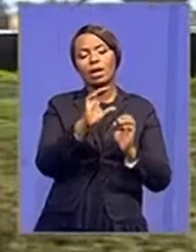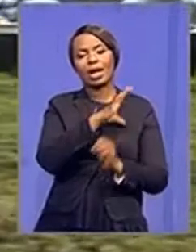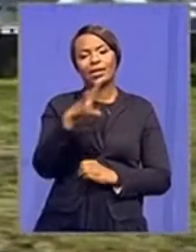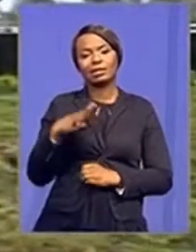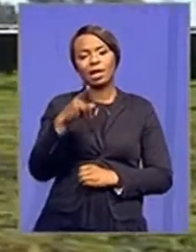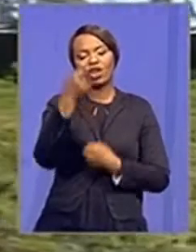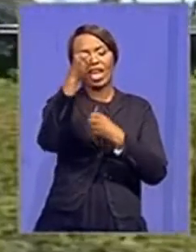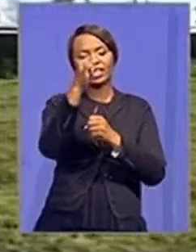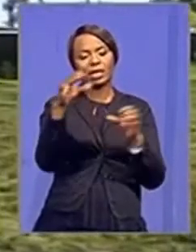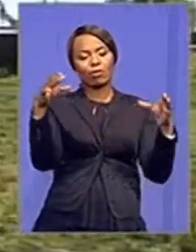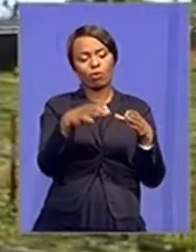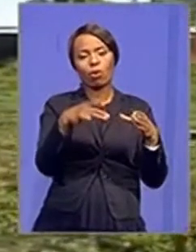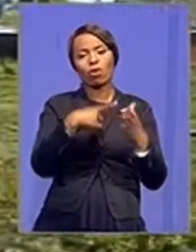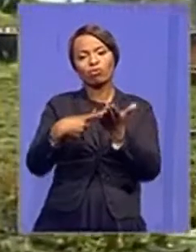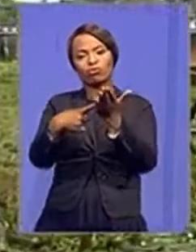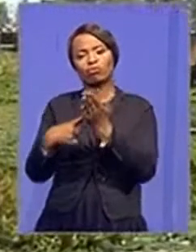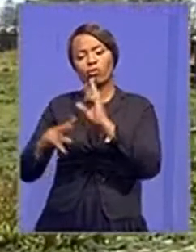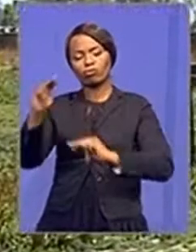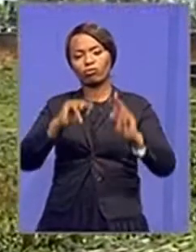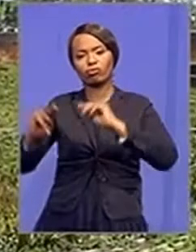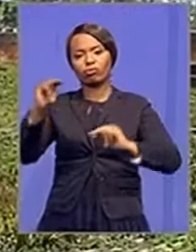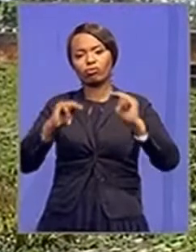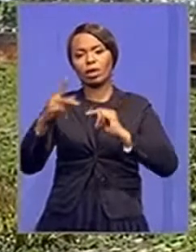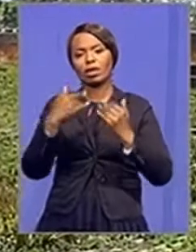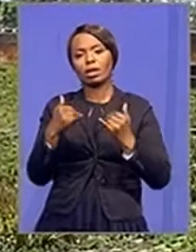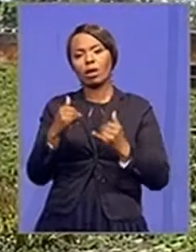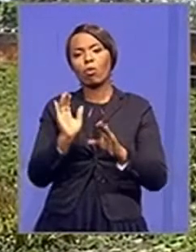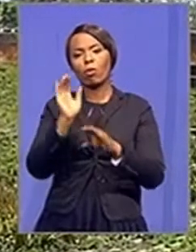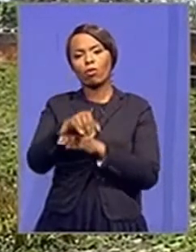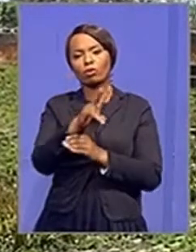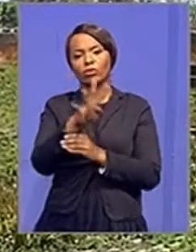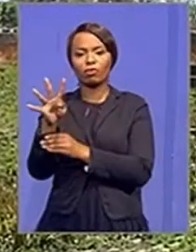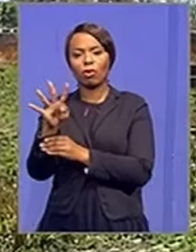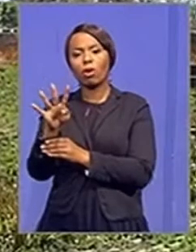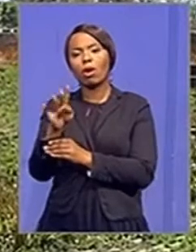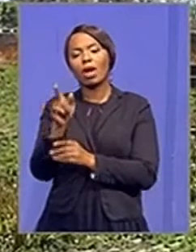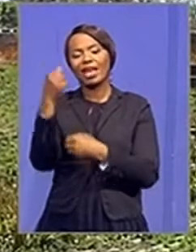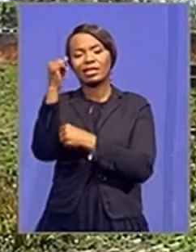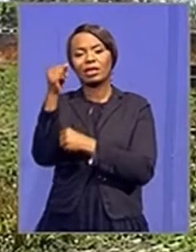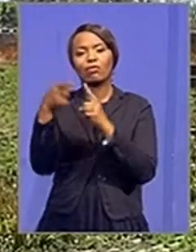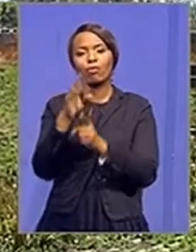They can be for our engineers in Cuba.